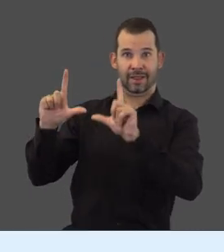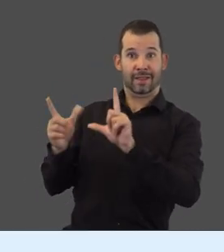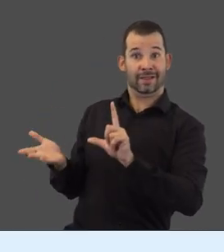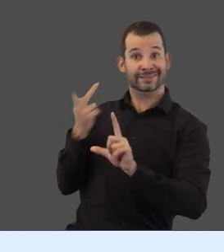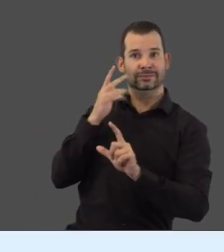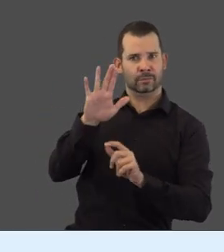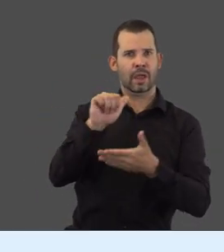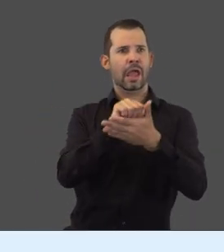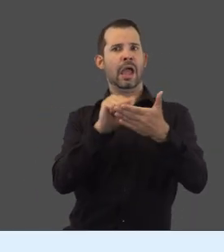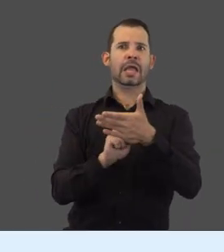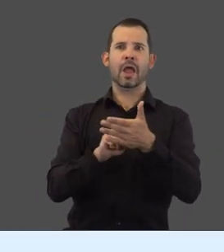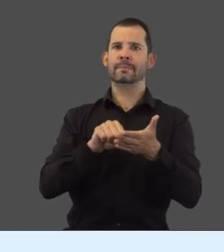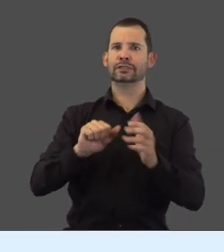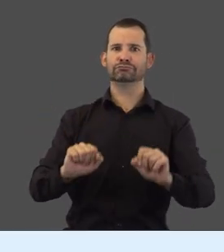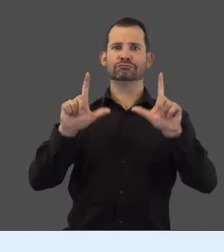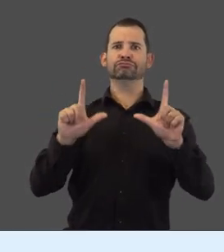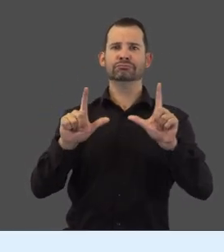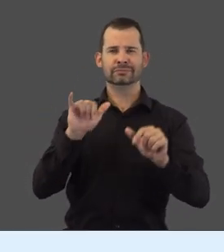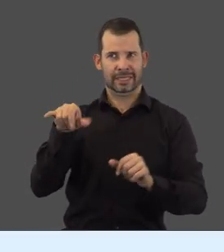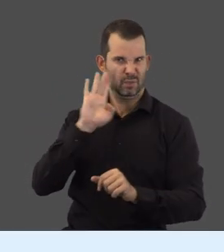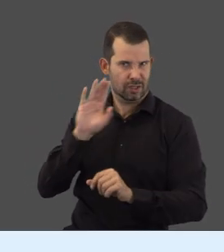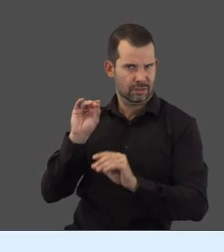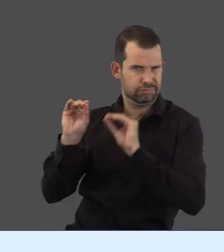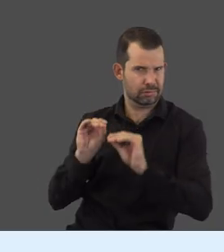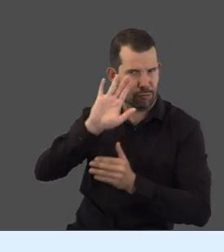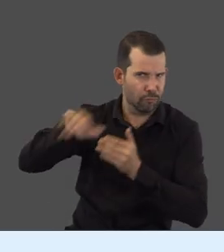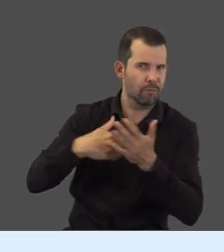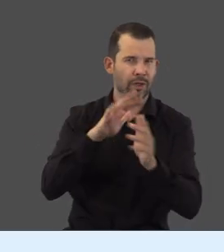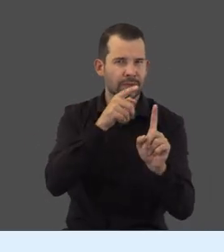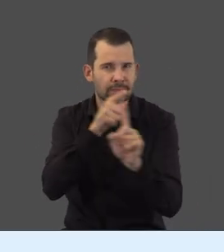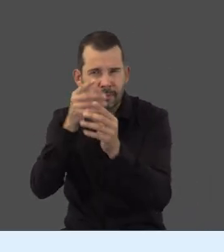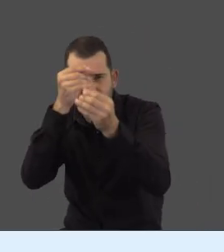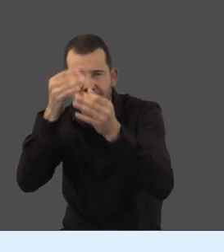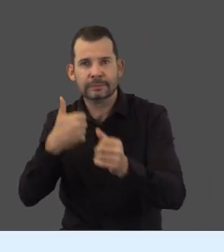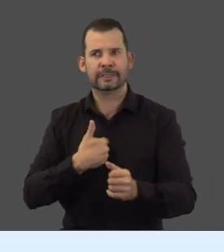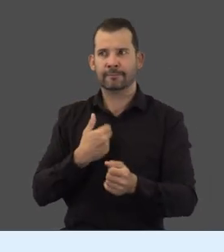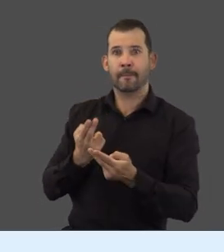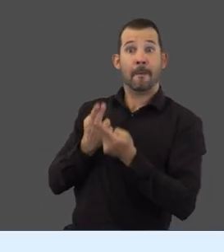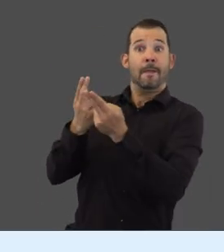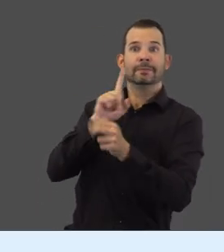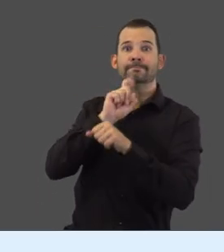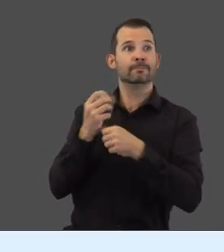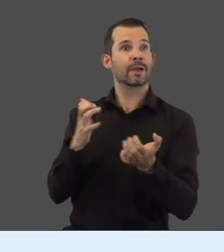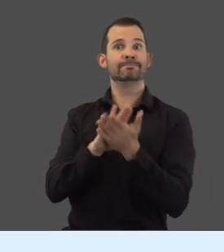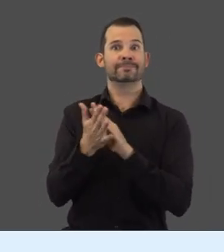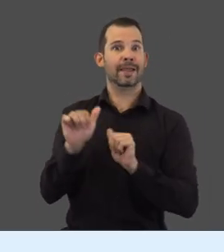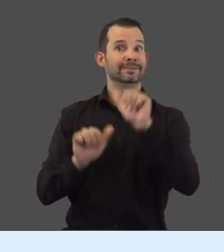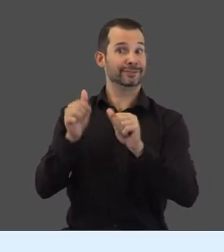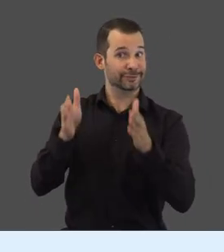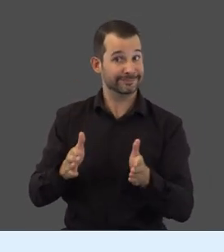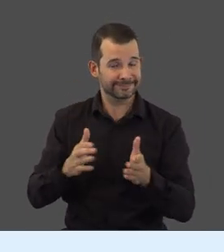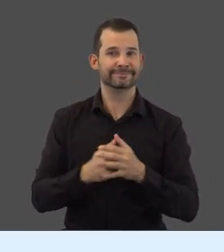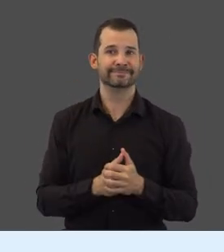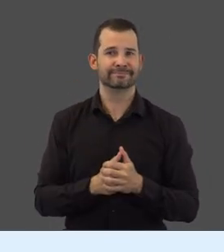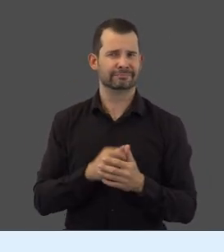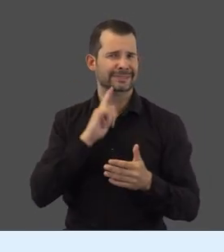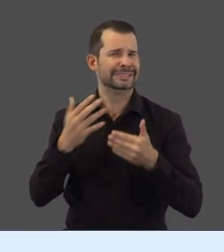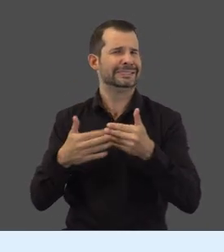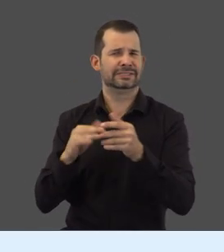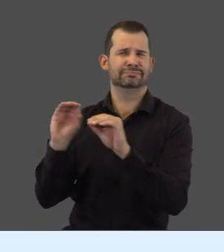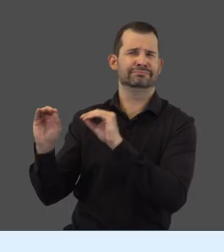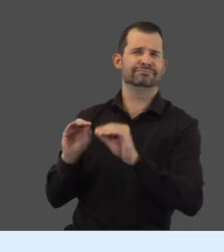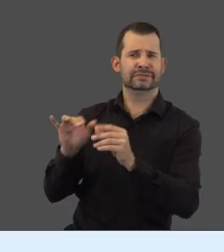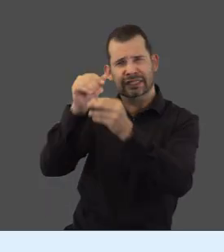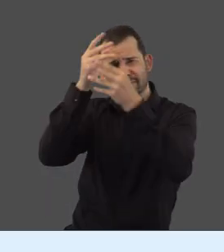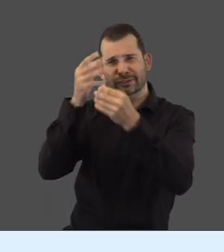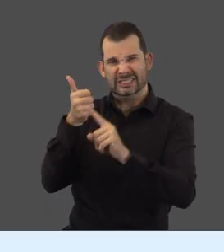This is your portal account page, where you will fill out all your details and you can also self-nominate as an assessor. It's